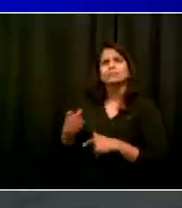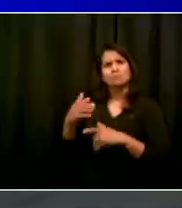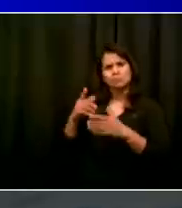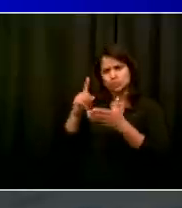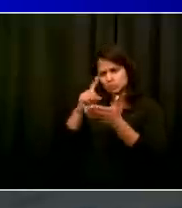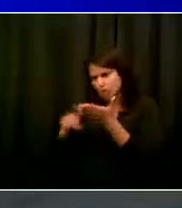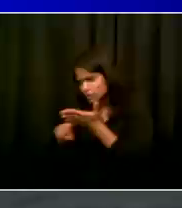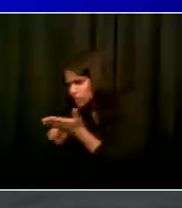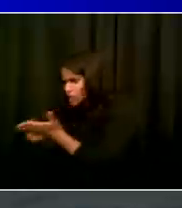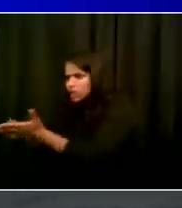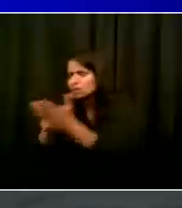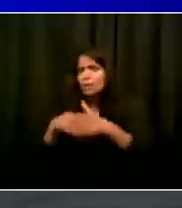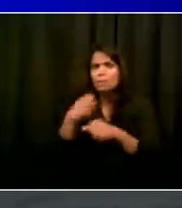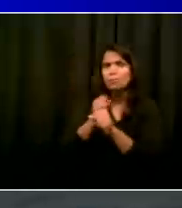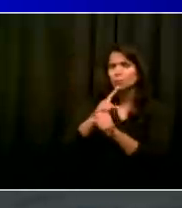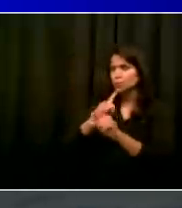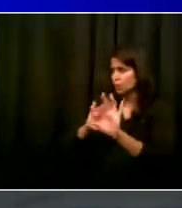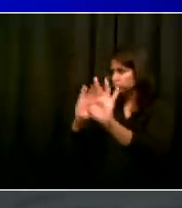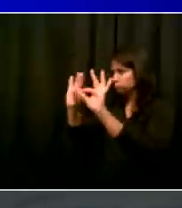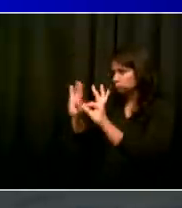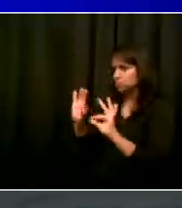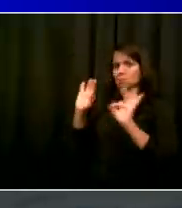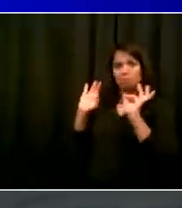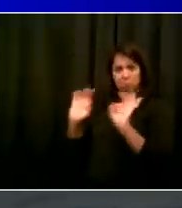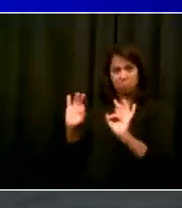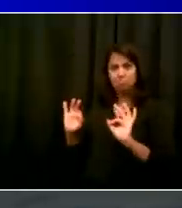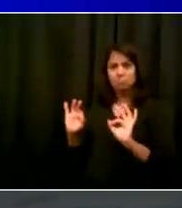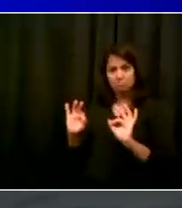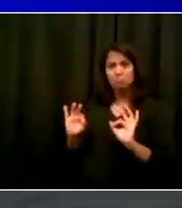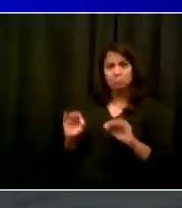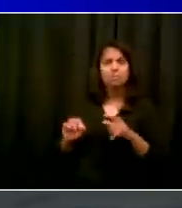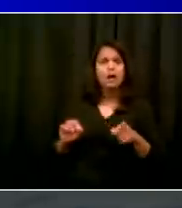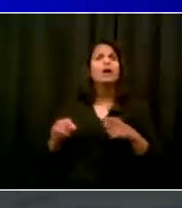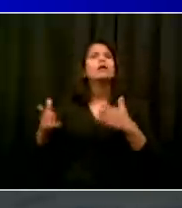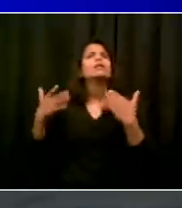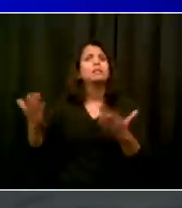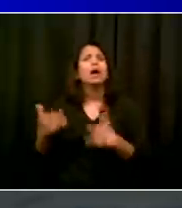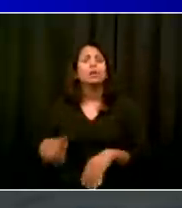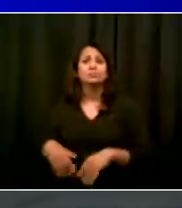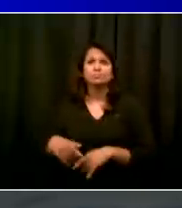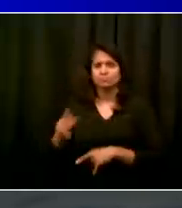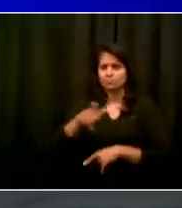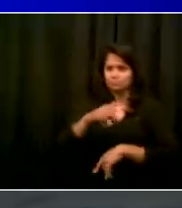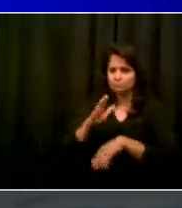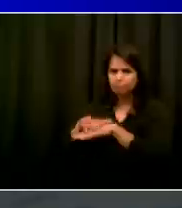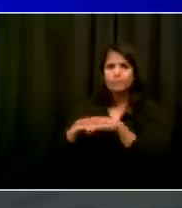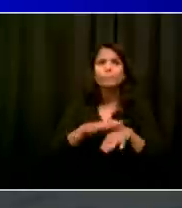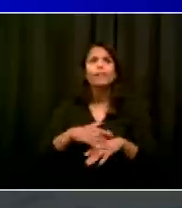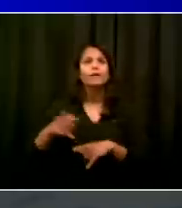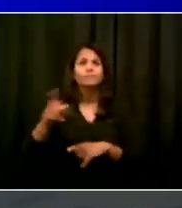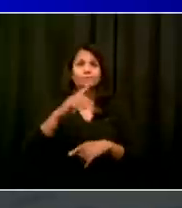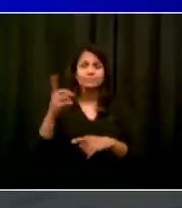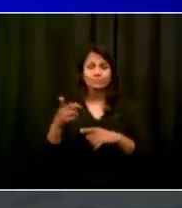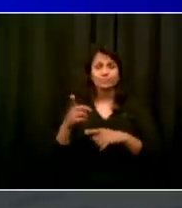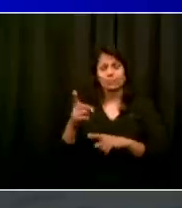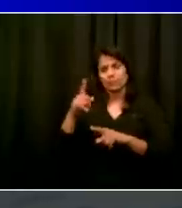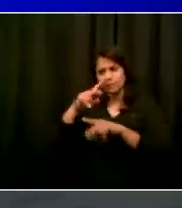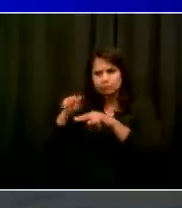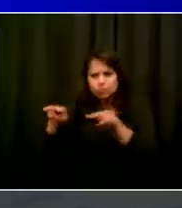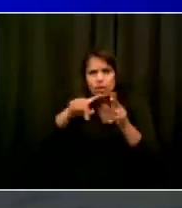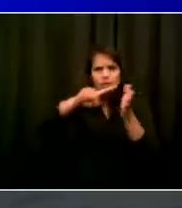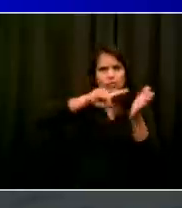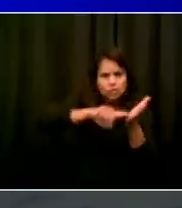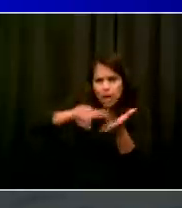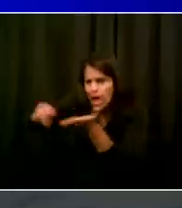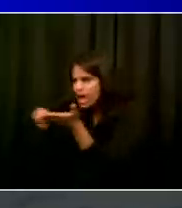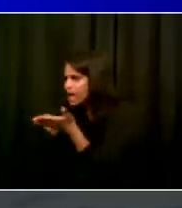Intensive Outreach, going to businesses as they have been over the last few days, going back to businesses where there